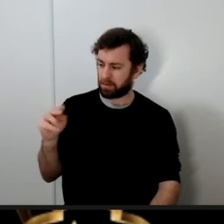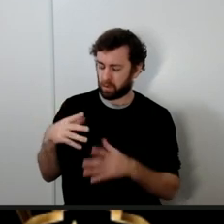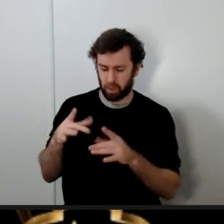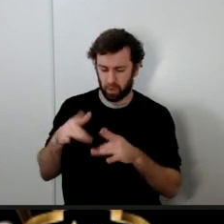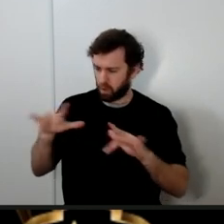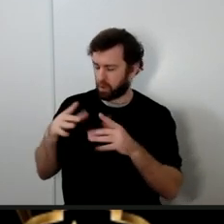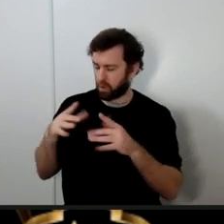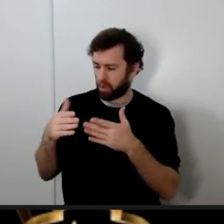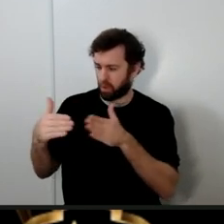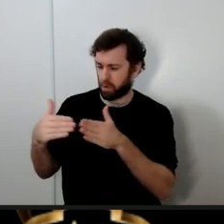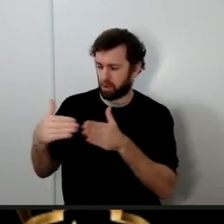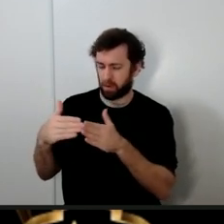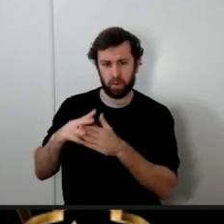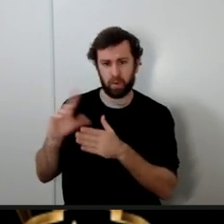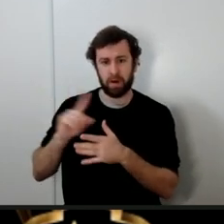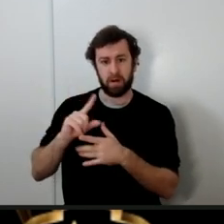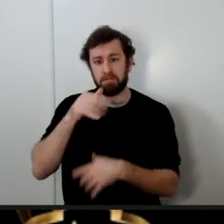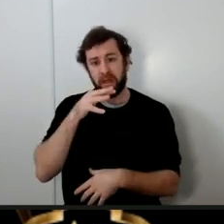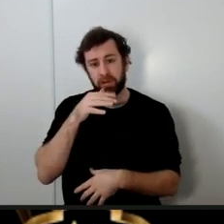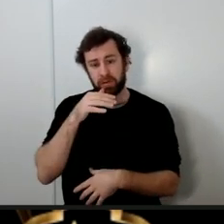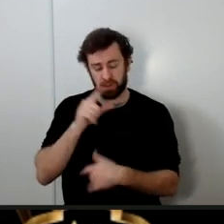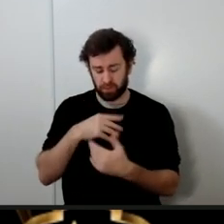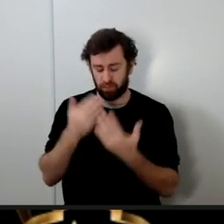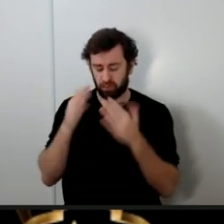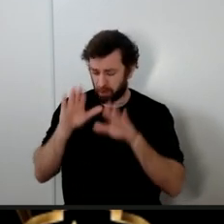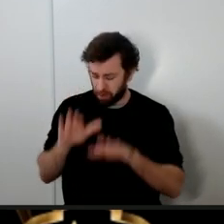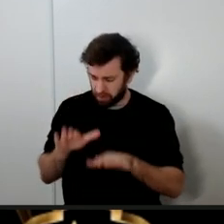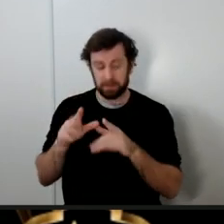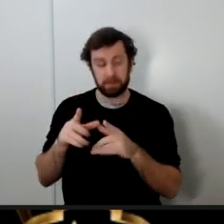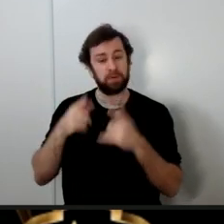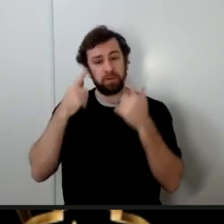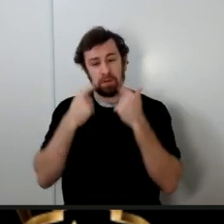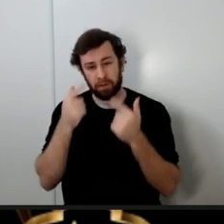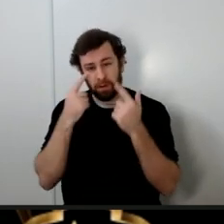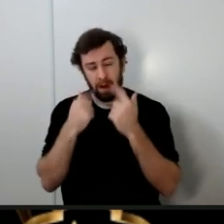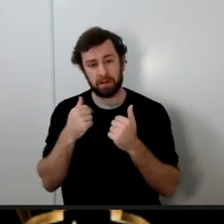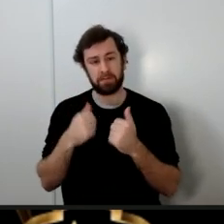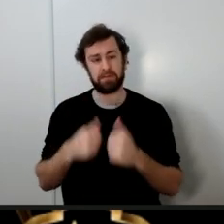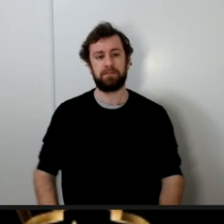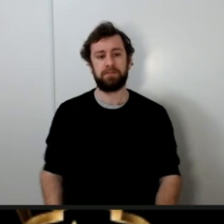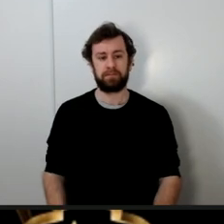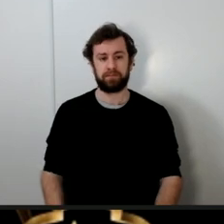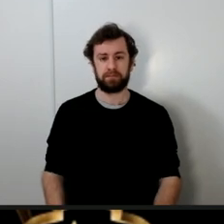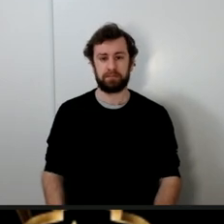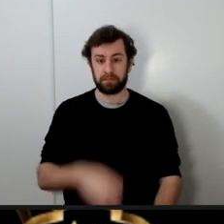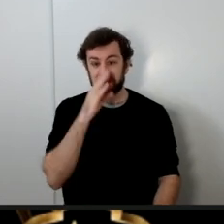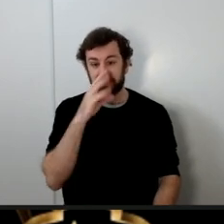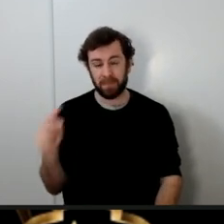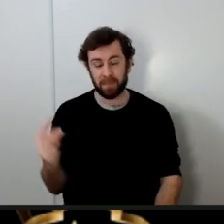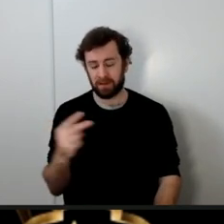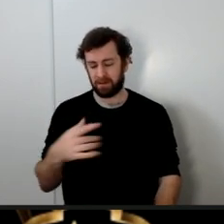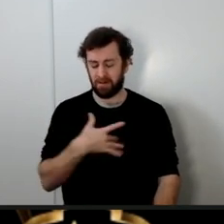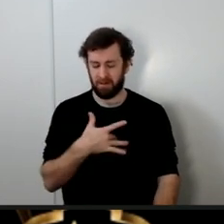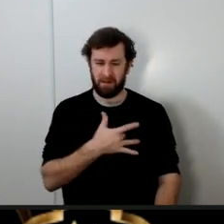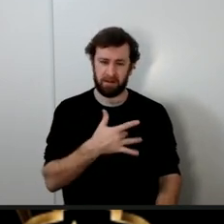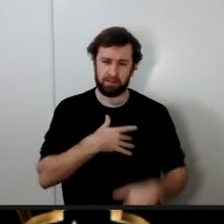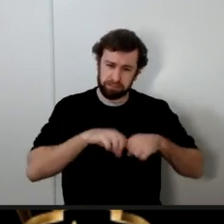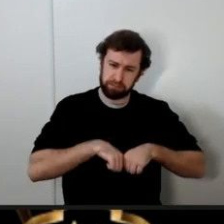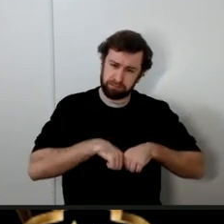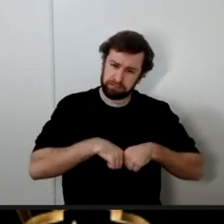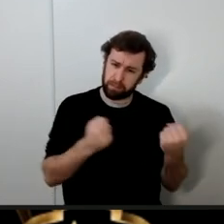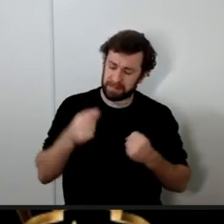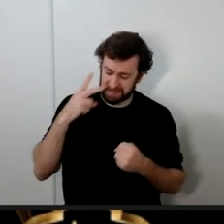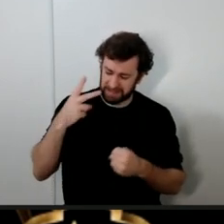mother would pray and she was crying Imam Ali was heartbroken to see his daughter